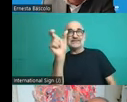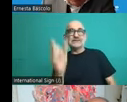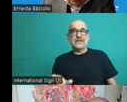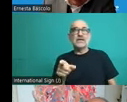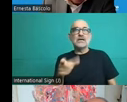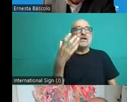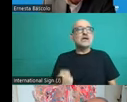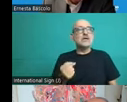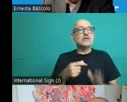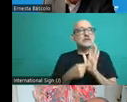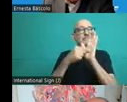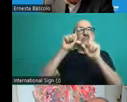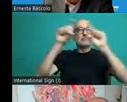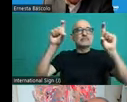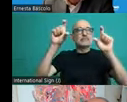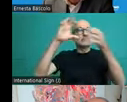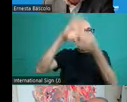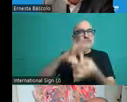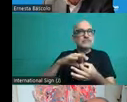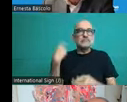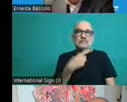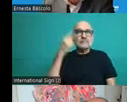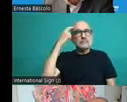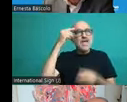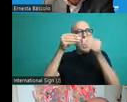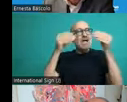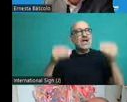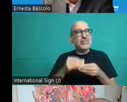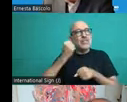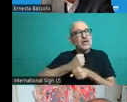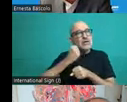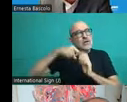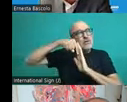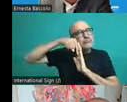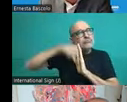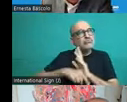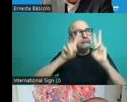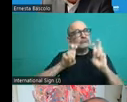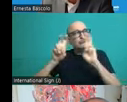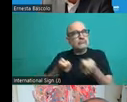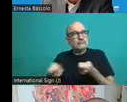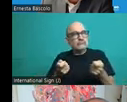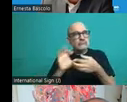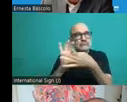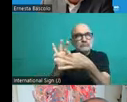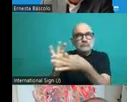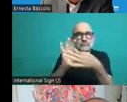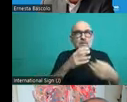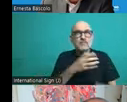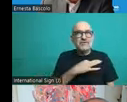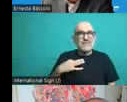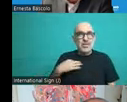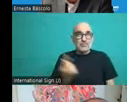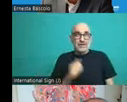regulatory issues and the relationship with the private sector. In terms of the analytical framework, it is particularly important from our